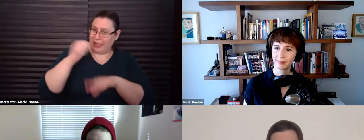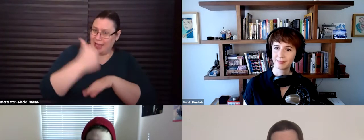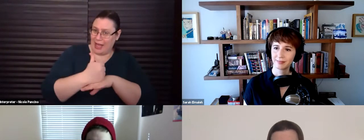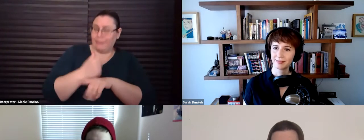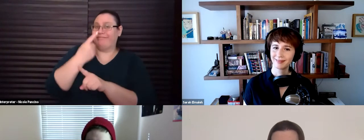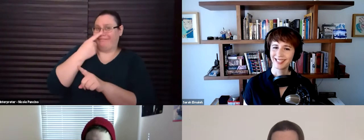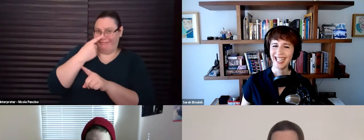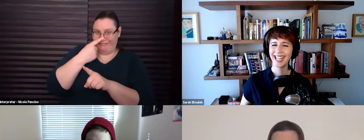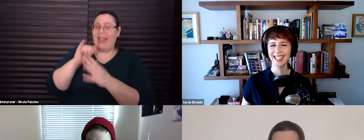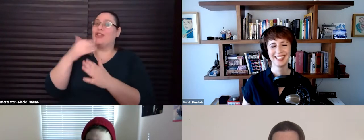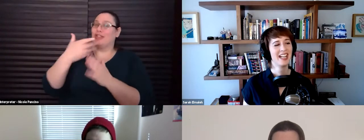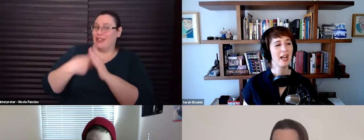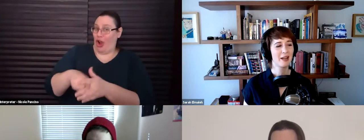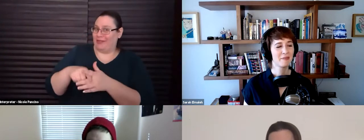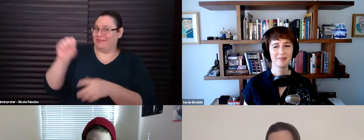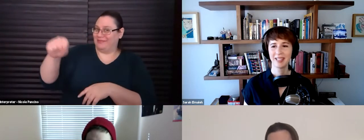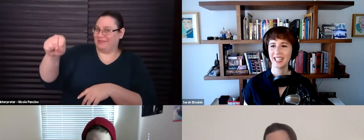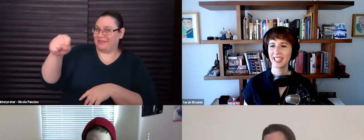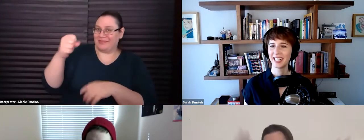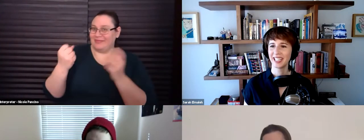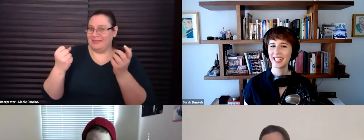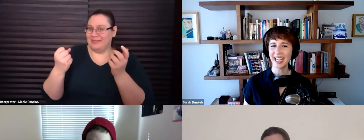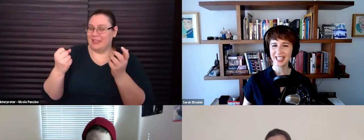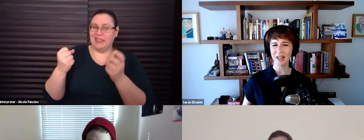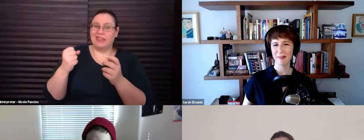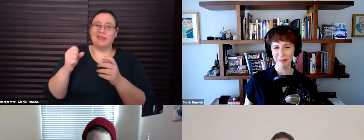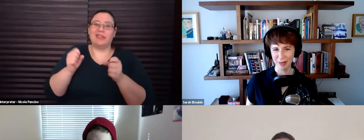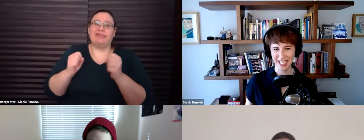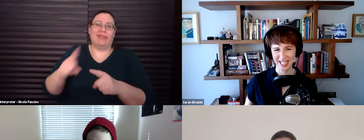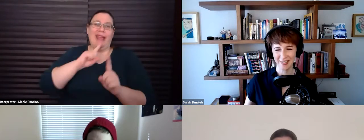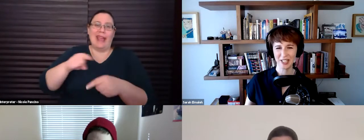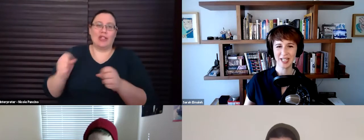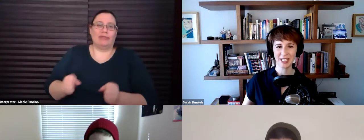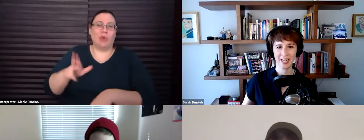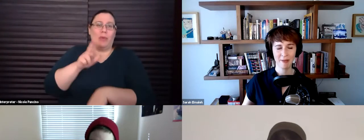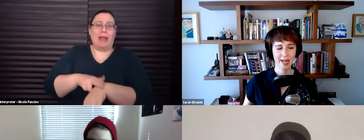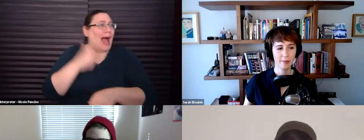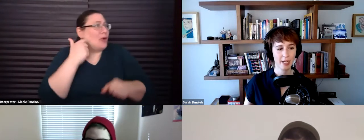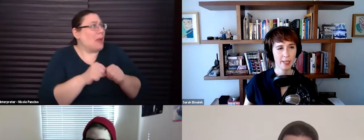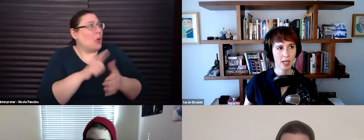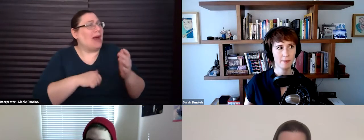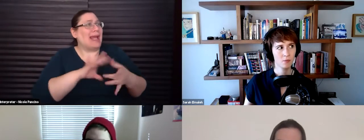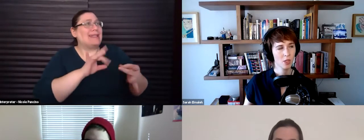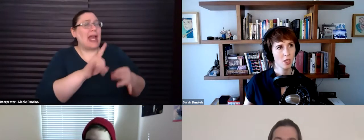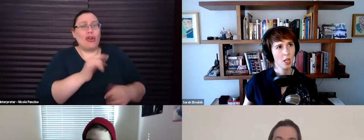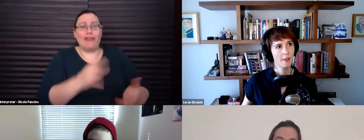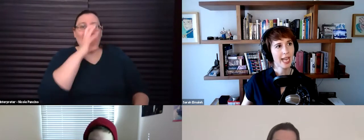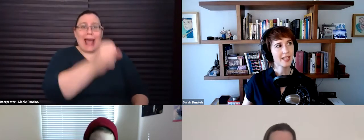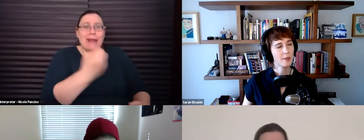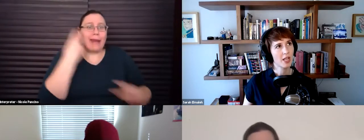that's a good inroad. Just saying organically, I'm sure it'll work. I don't remember what I said that intrigued you and now I'm in my head about it, but, um,